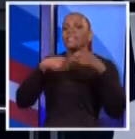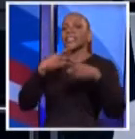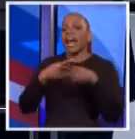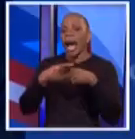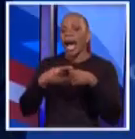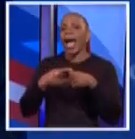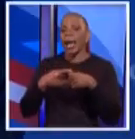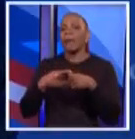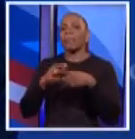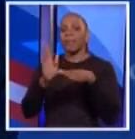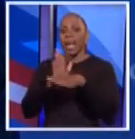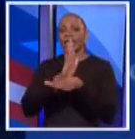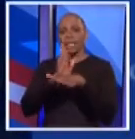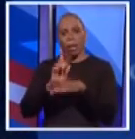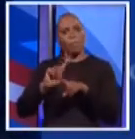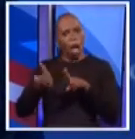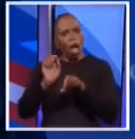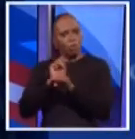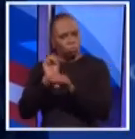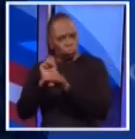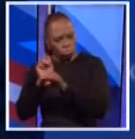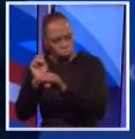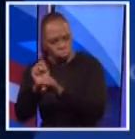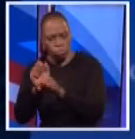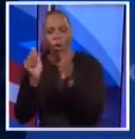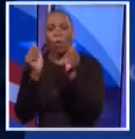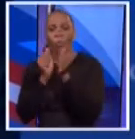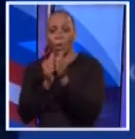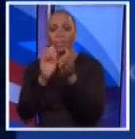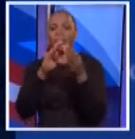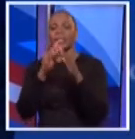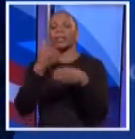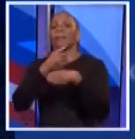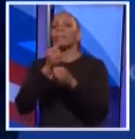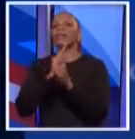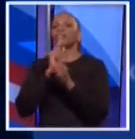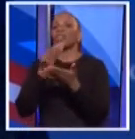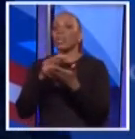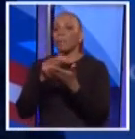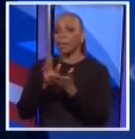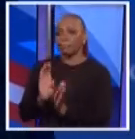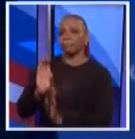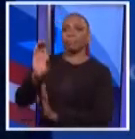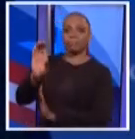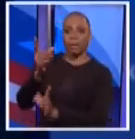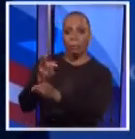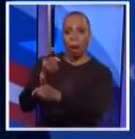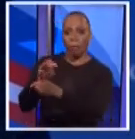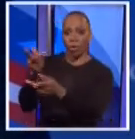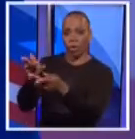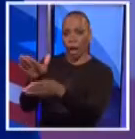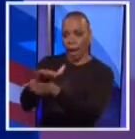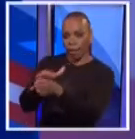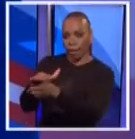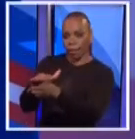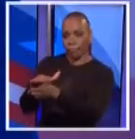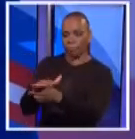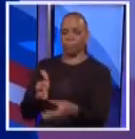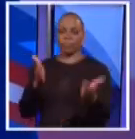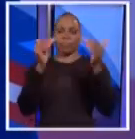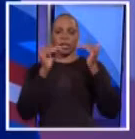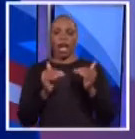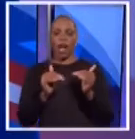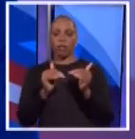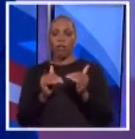But we worked very hard, hand in glove, with the city to make sure the dollars went where they were supposed to go. The next question is for Mr.